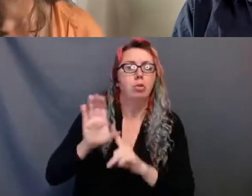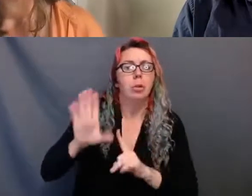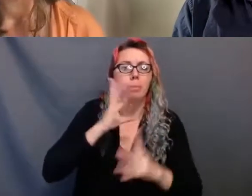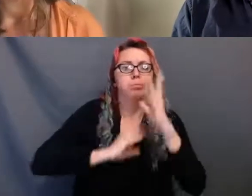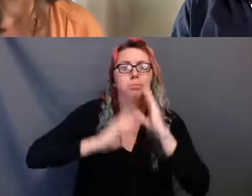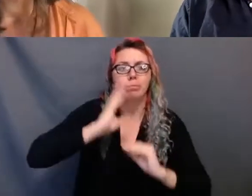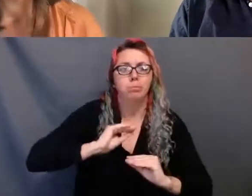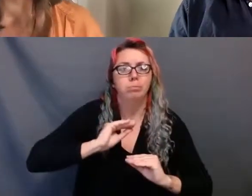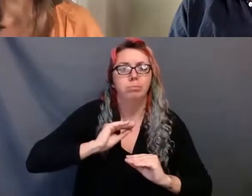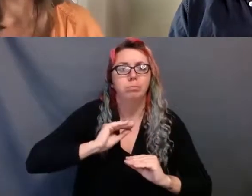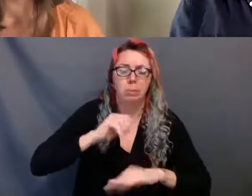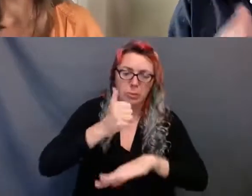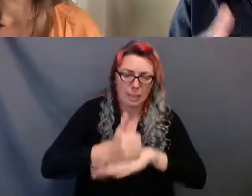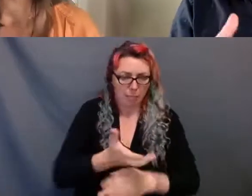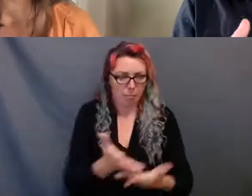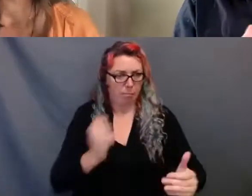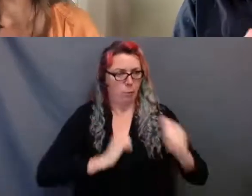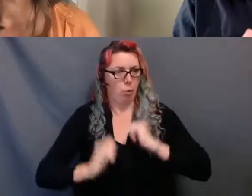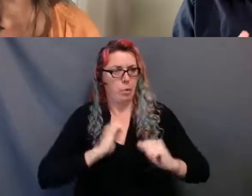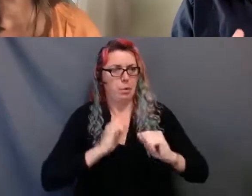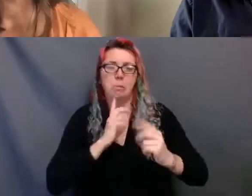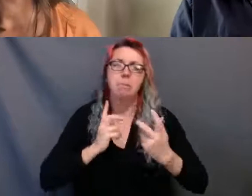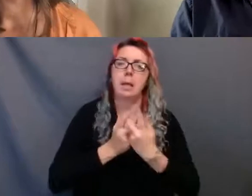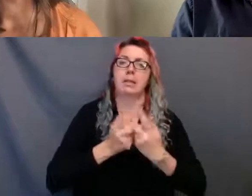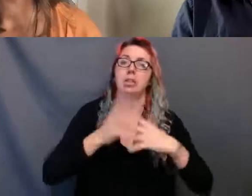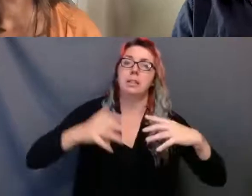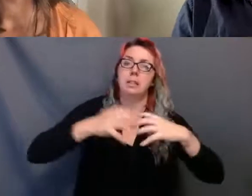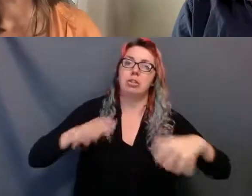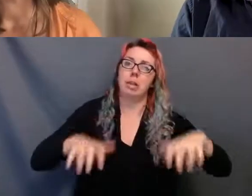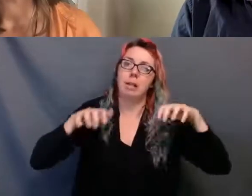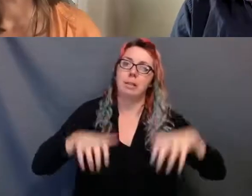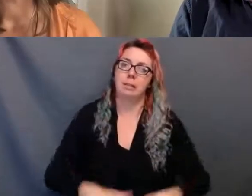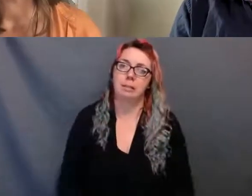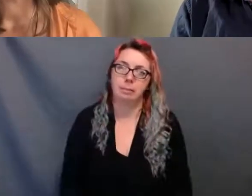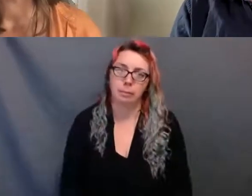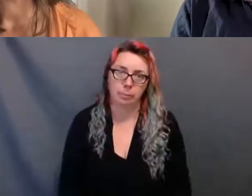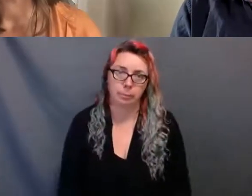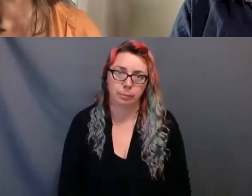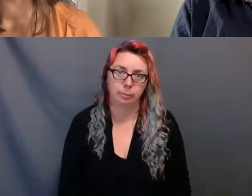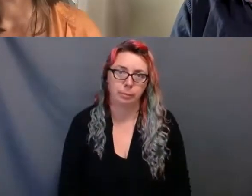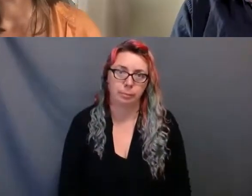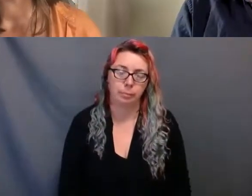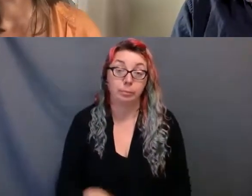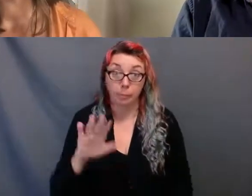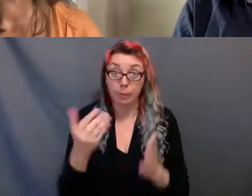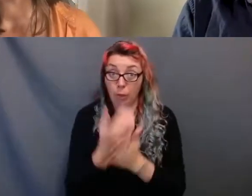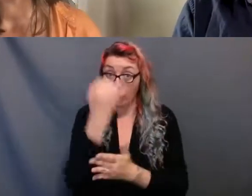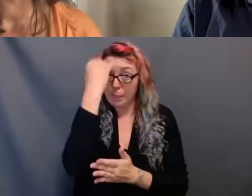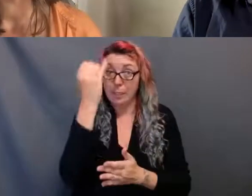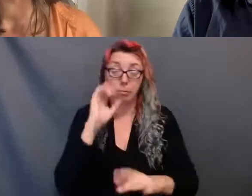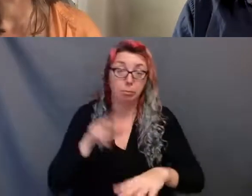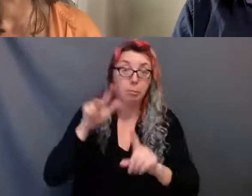engaged. This constellation of small venues and regions across the country from coast to coast to coast could become cultural